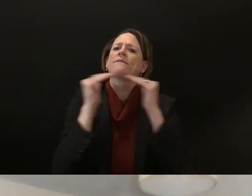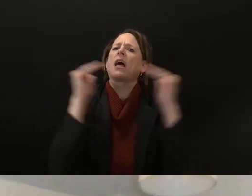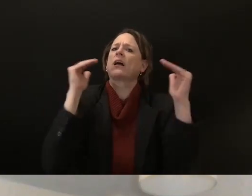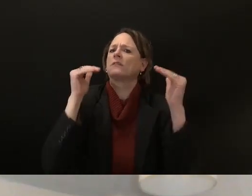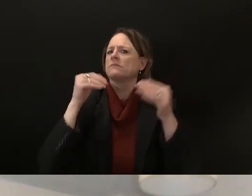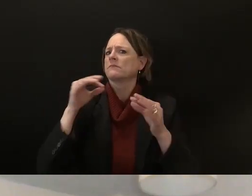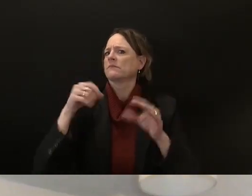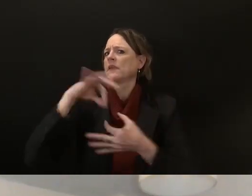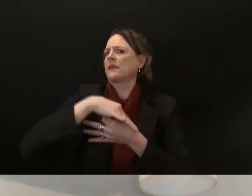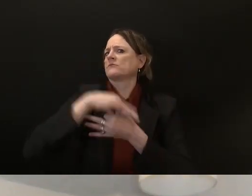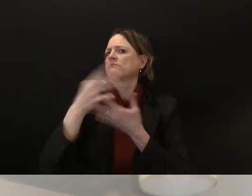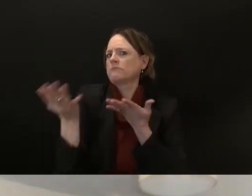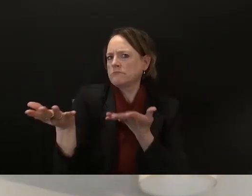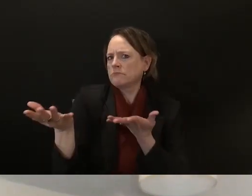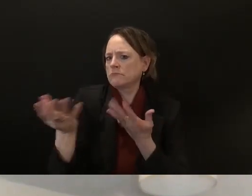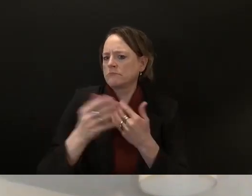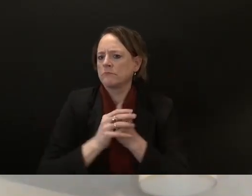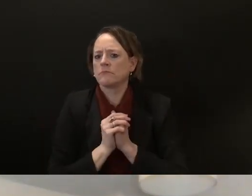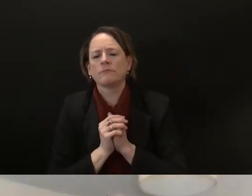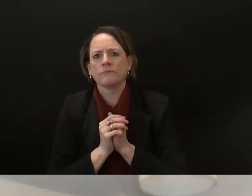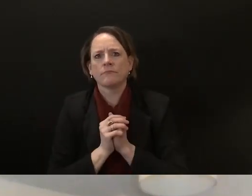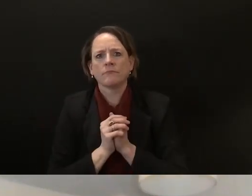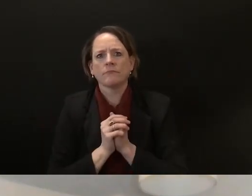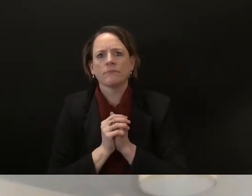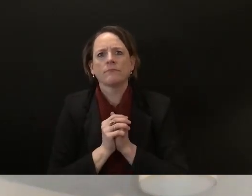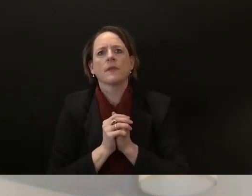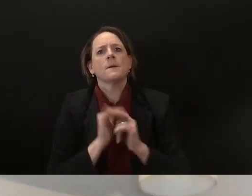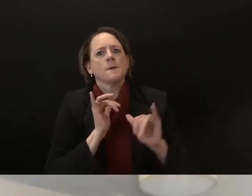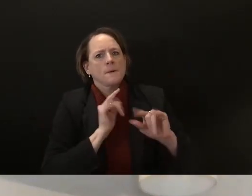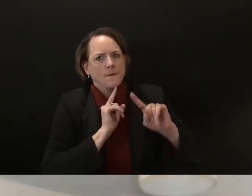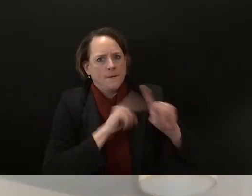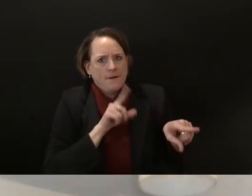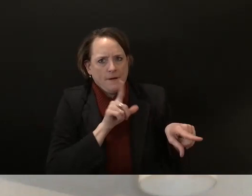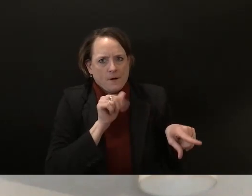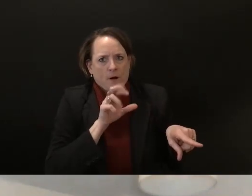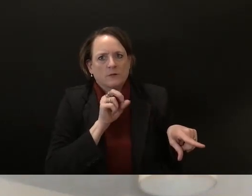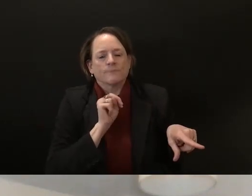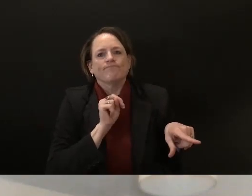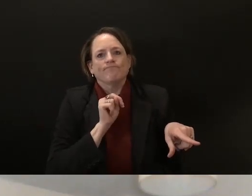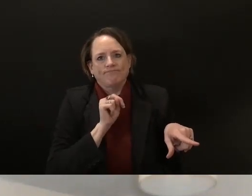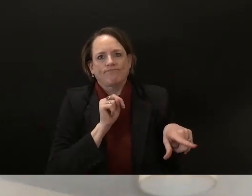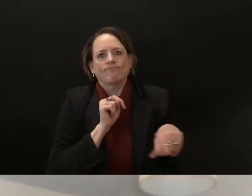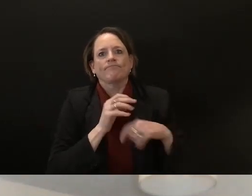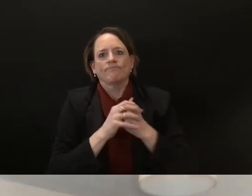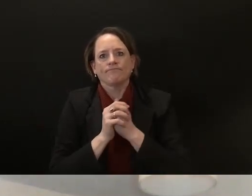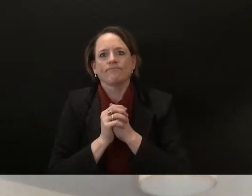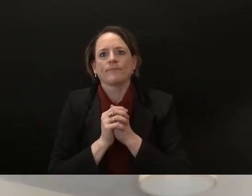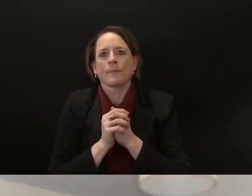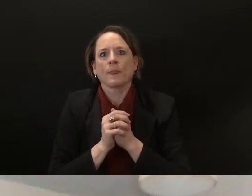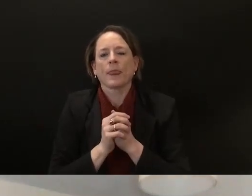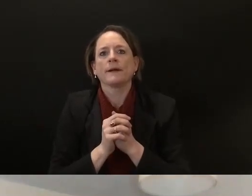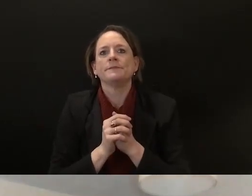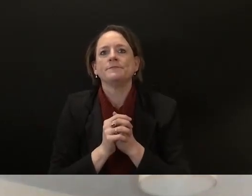yes all of the above let's do all of those those sound great um so to that end um i i did introduce um